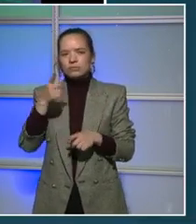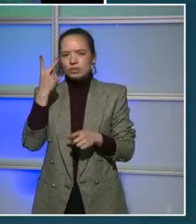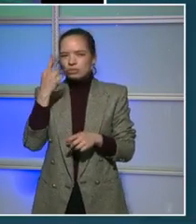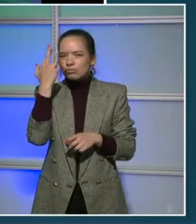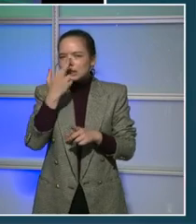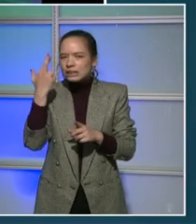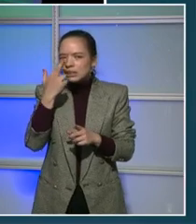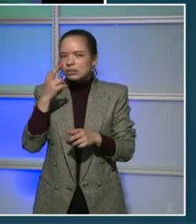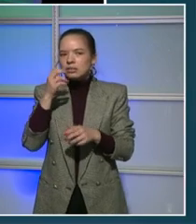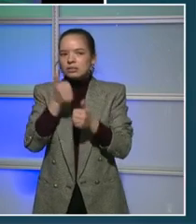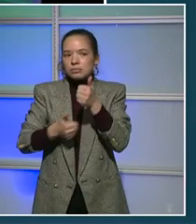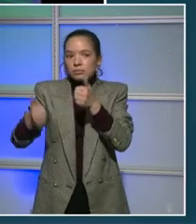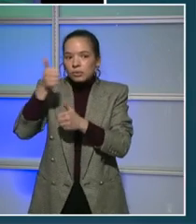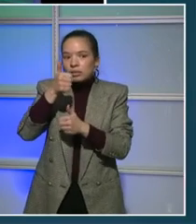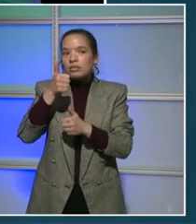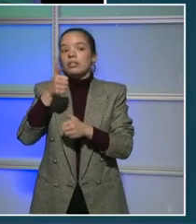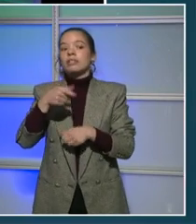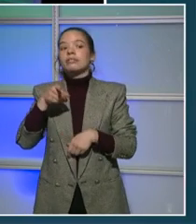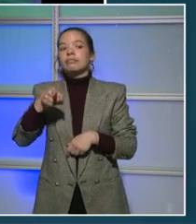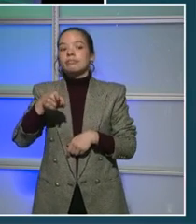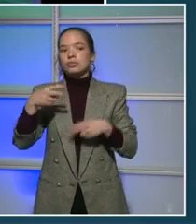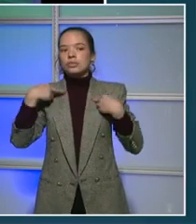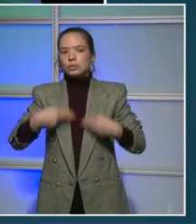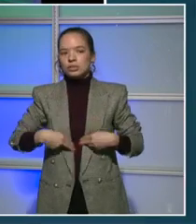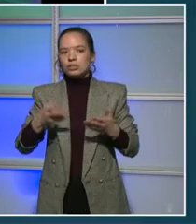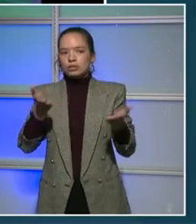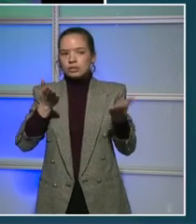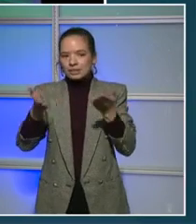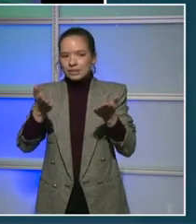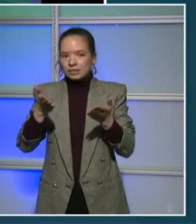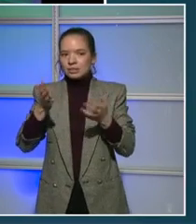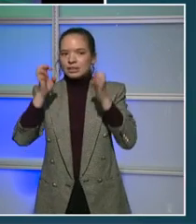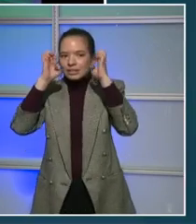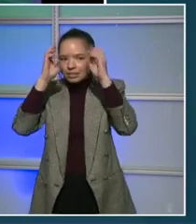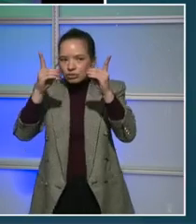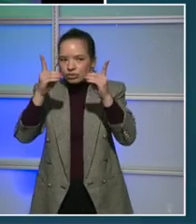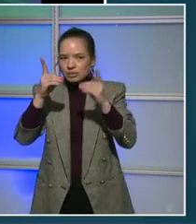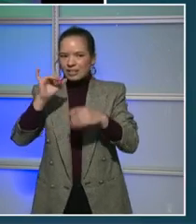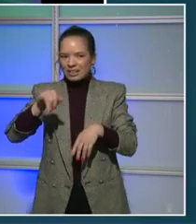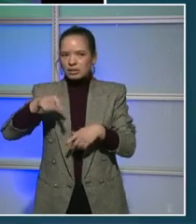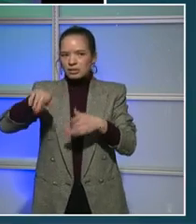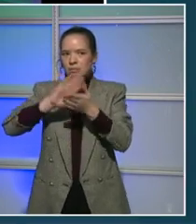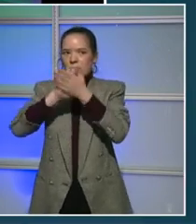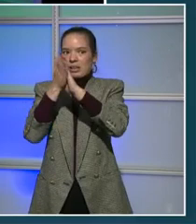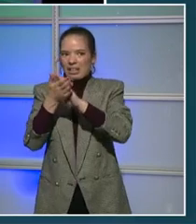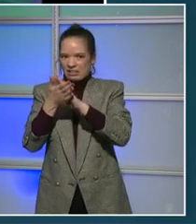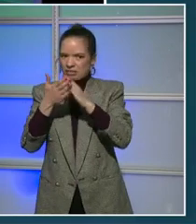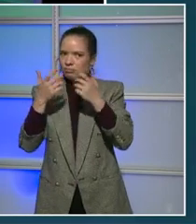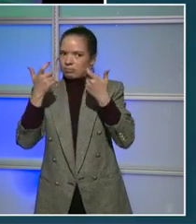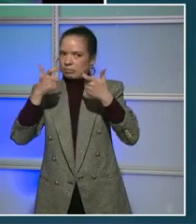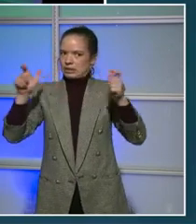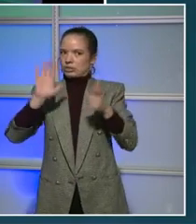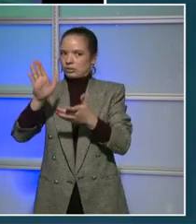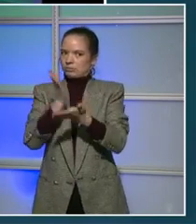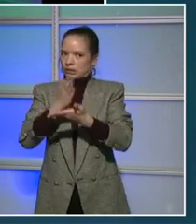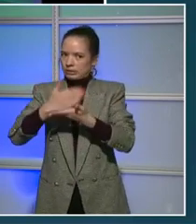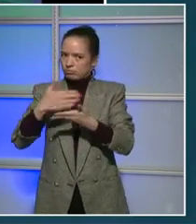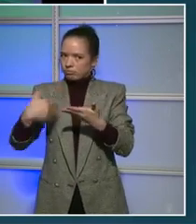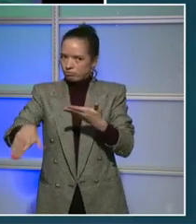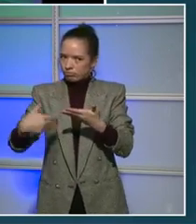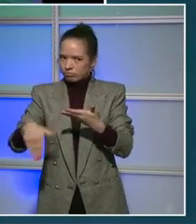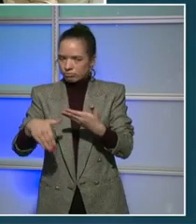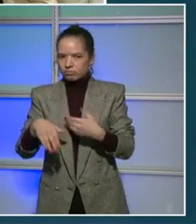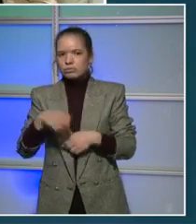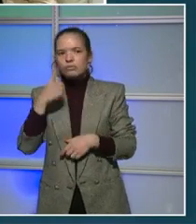the larger items of your budget. So we'll see how that plays out in the questions. Thank you for your hard work. But more